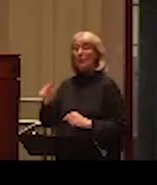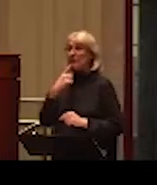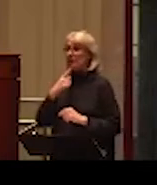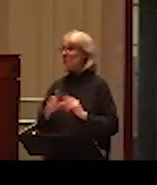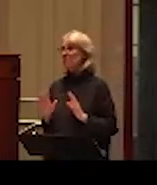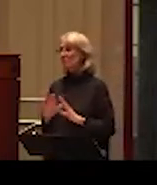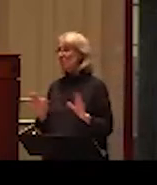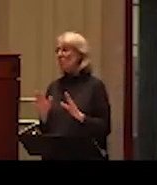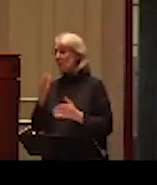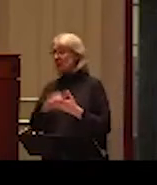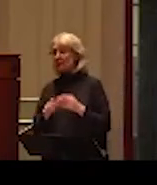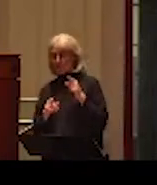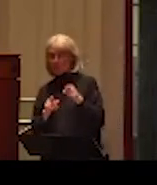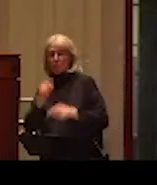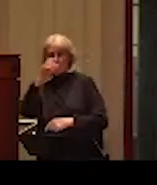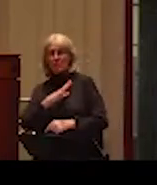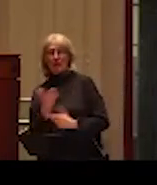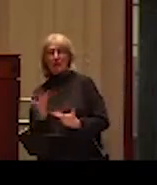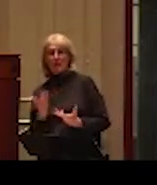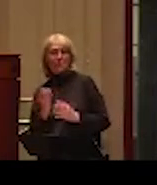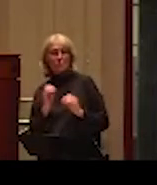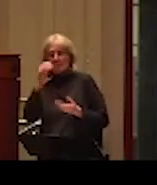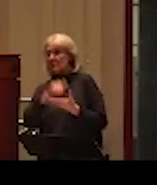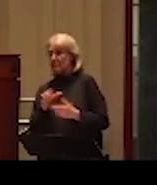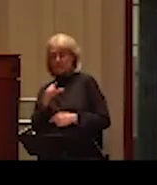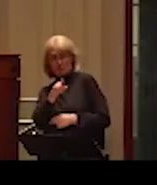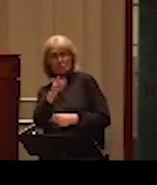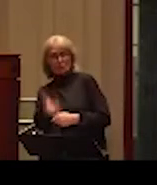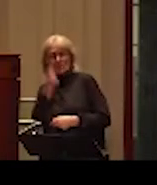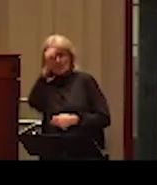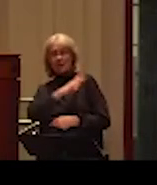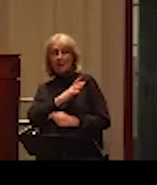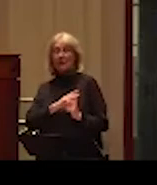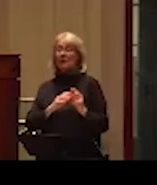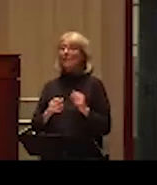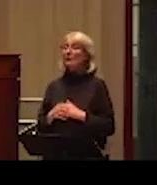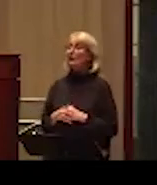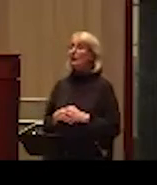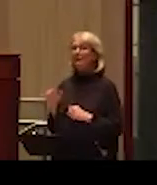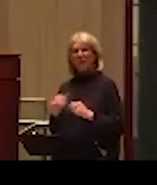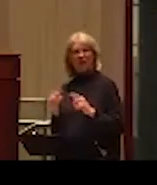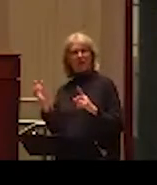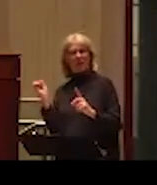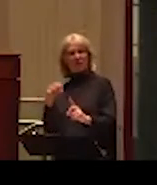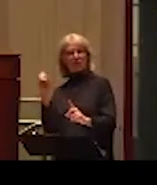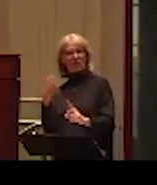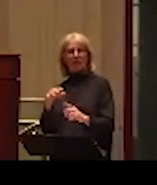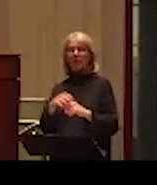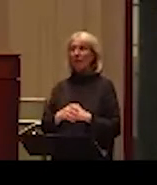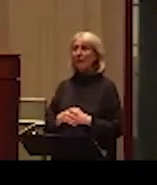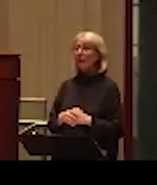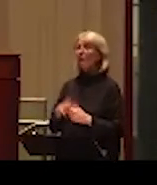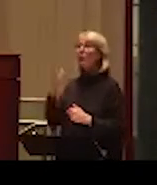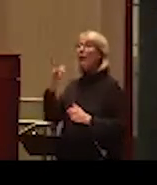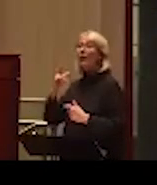believe you are a man. Right? Something like this. And then, finally, an additional source of controversy, why is it so difficult to